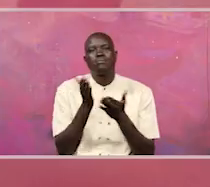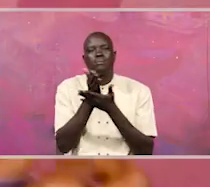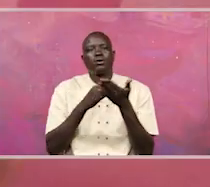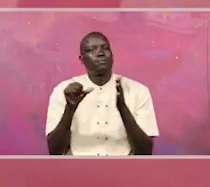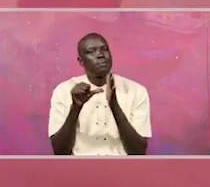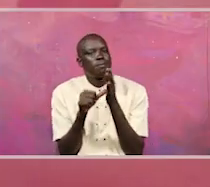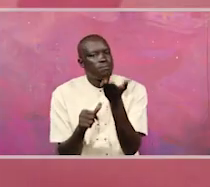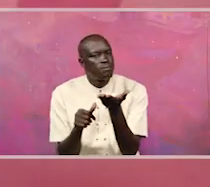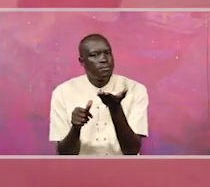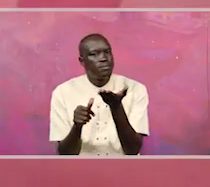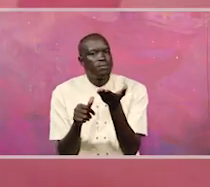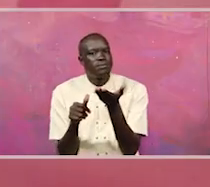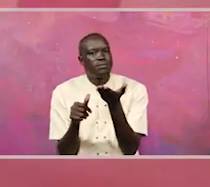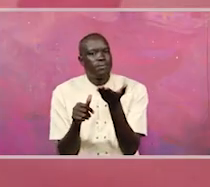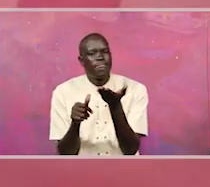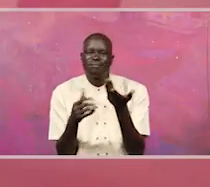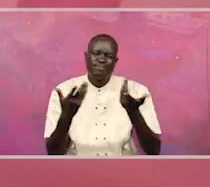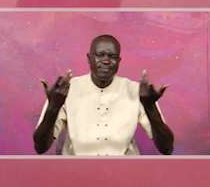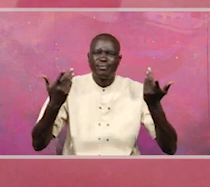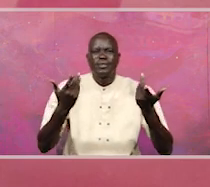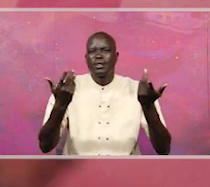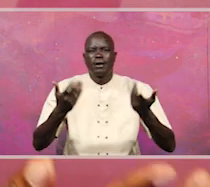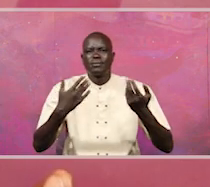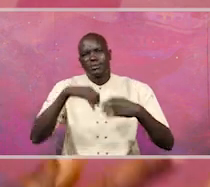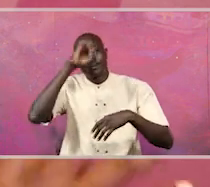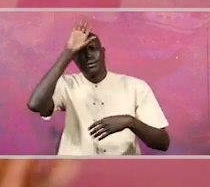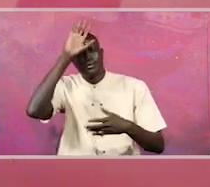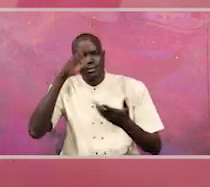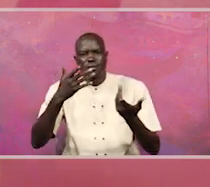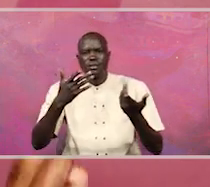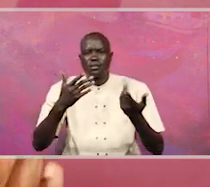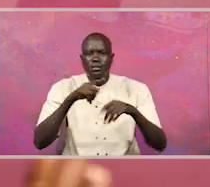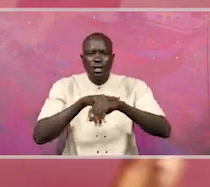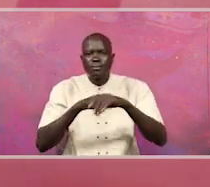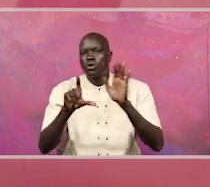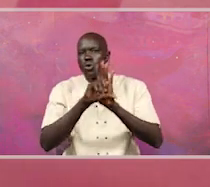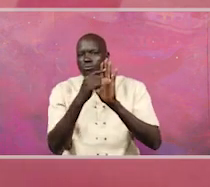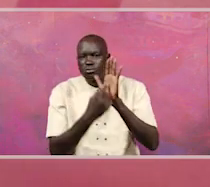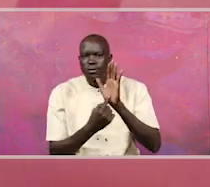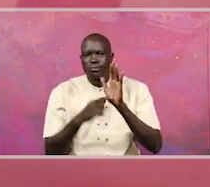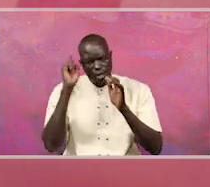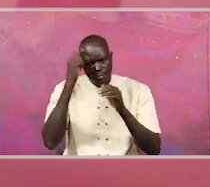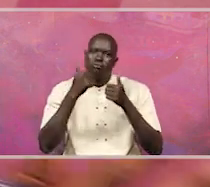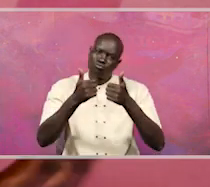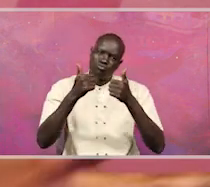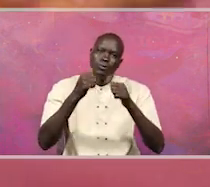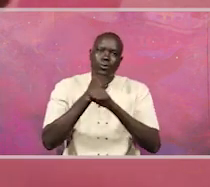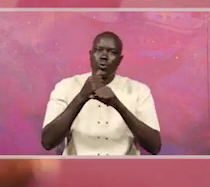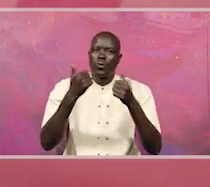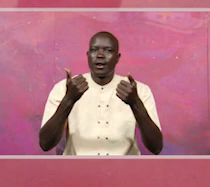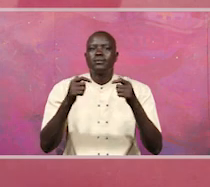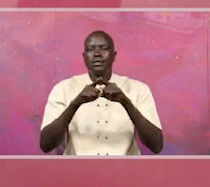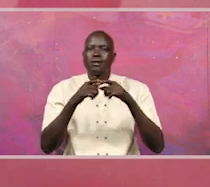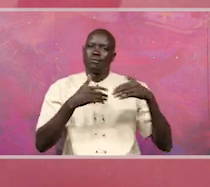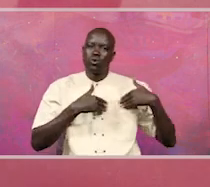And it's, I mean, it's very surprising. I mean, when it comes to the laws, our government has done so well. The issue of